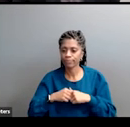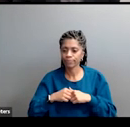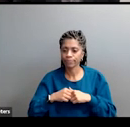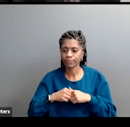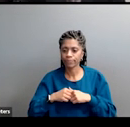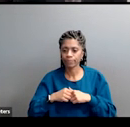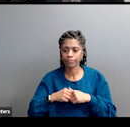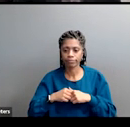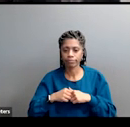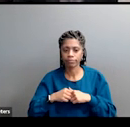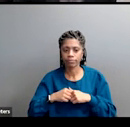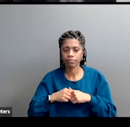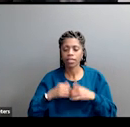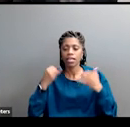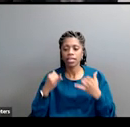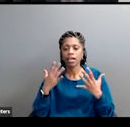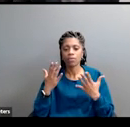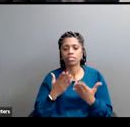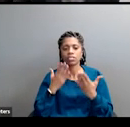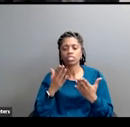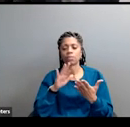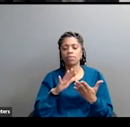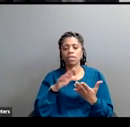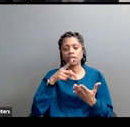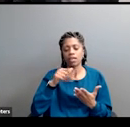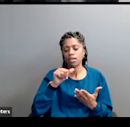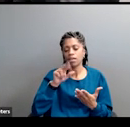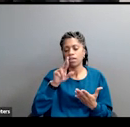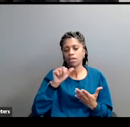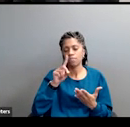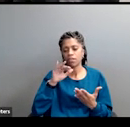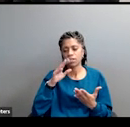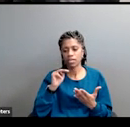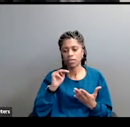Now I want to suggest a paradigm change. And I want to suggest a paradigm change.